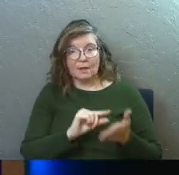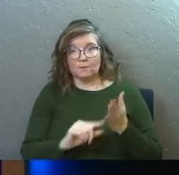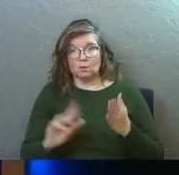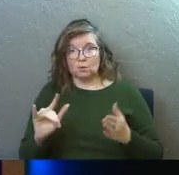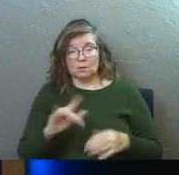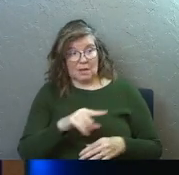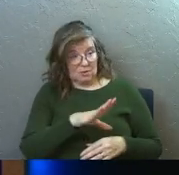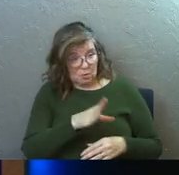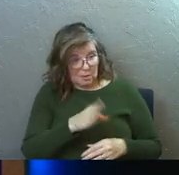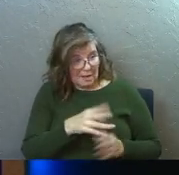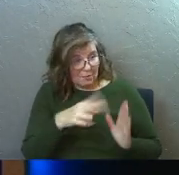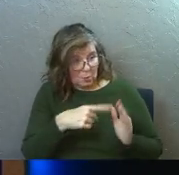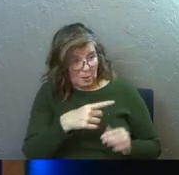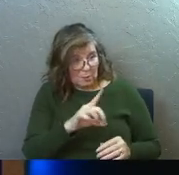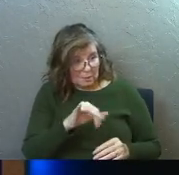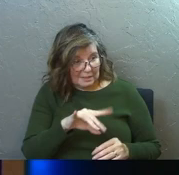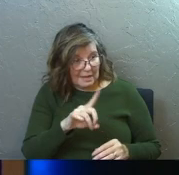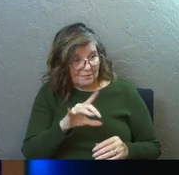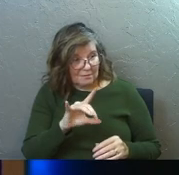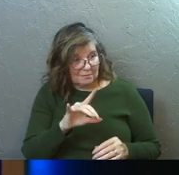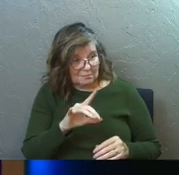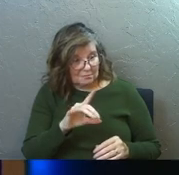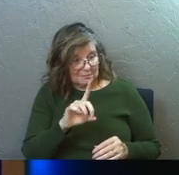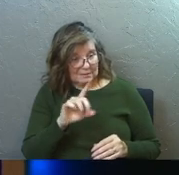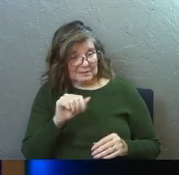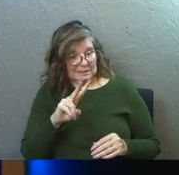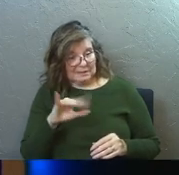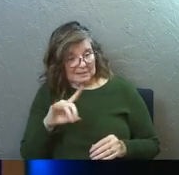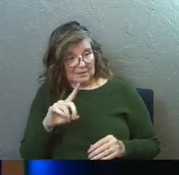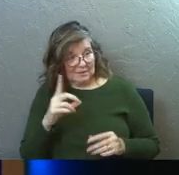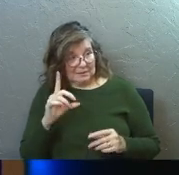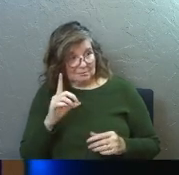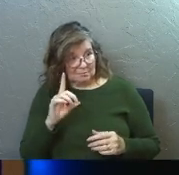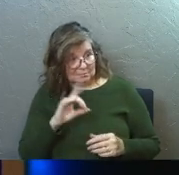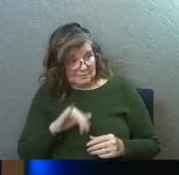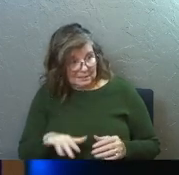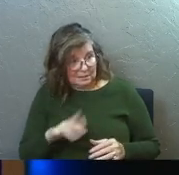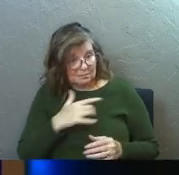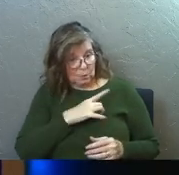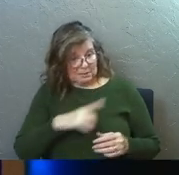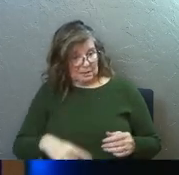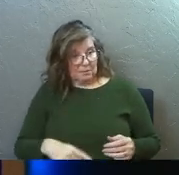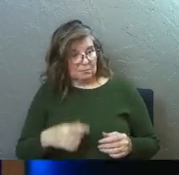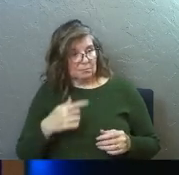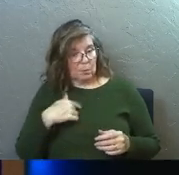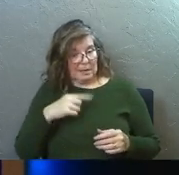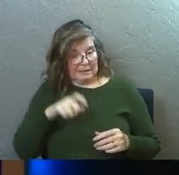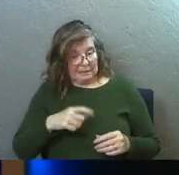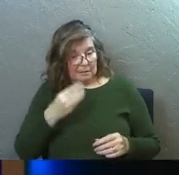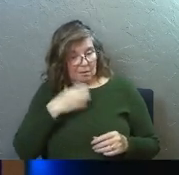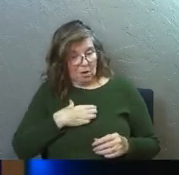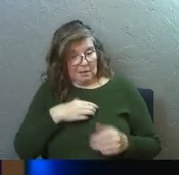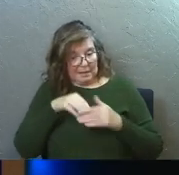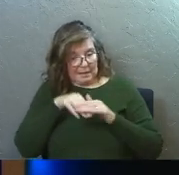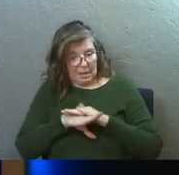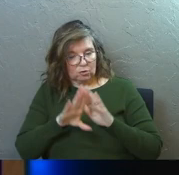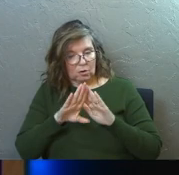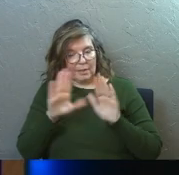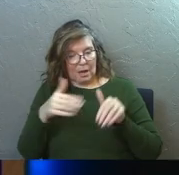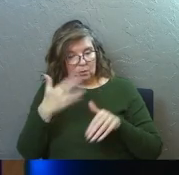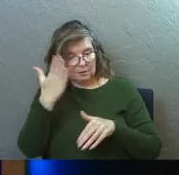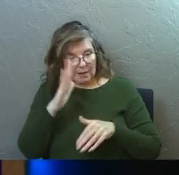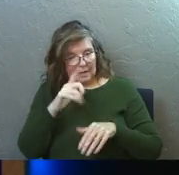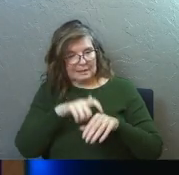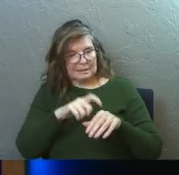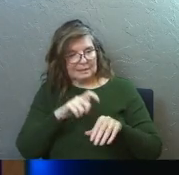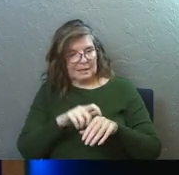verse 25, have you never read what David did? When he was in need and was hungry, he and those who were with him, how he entered the house of God